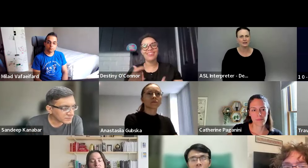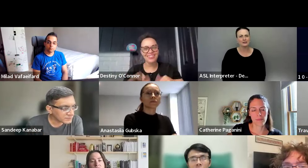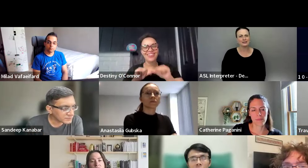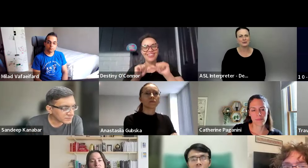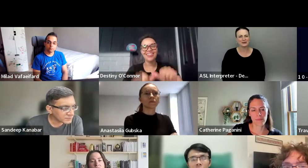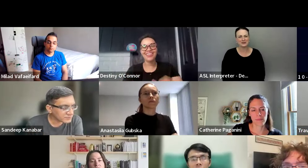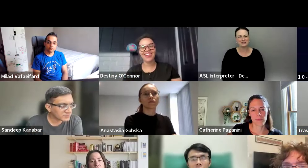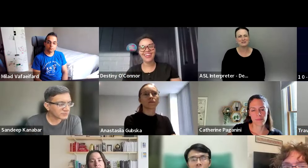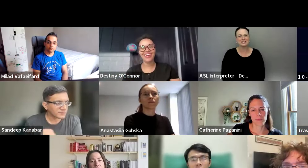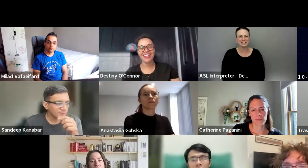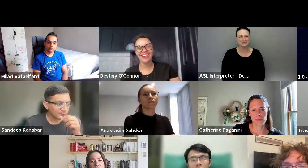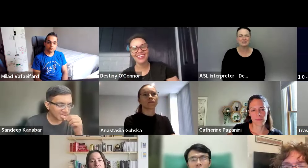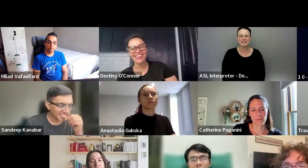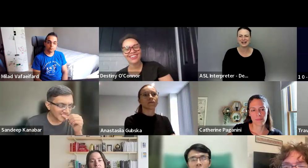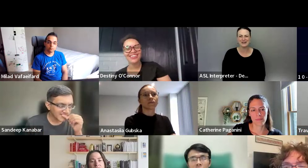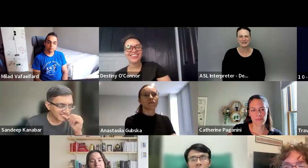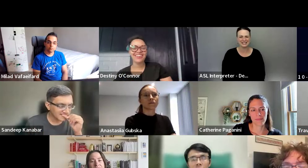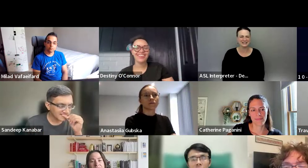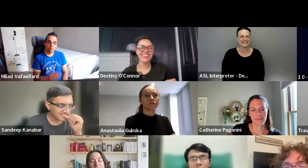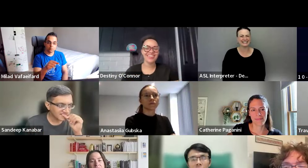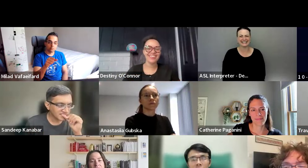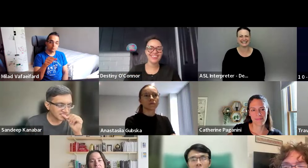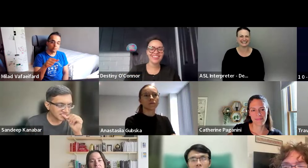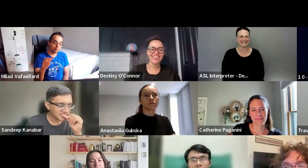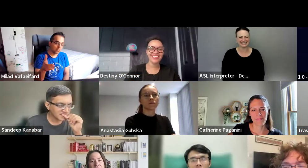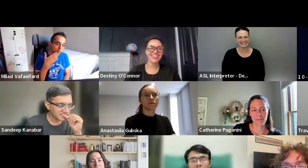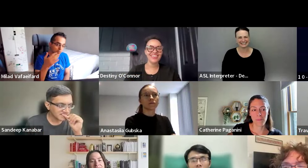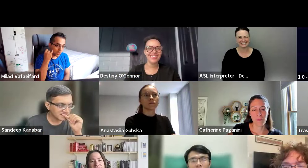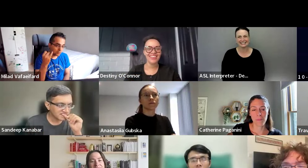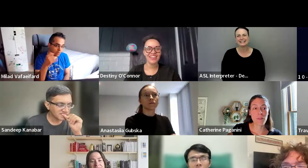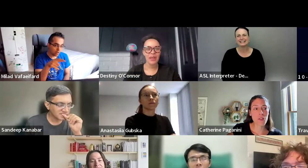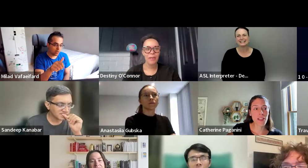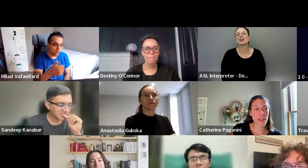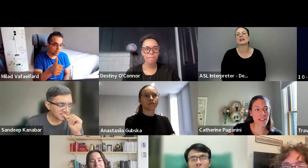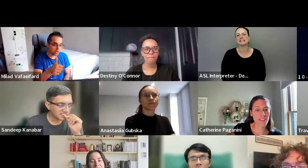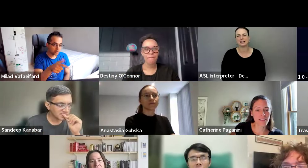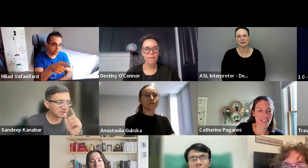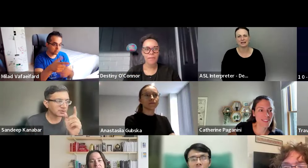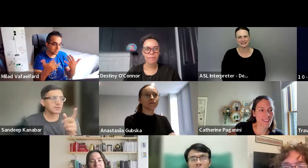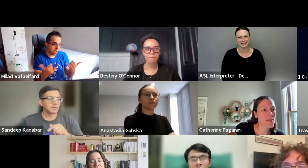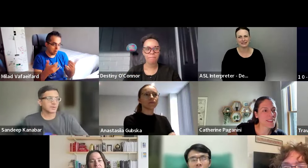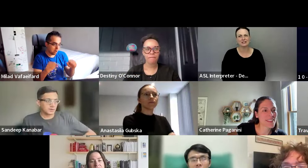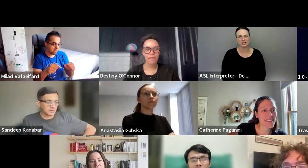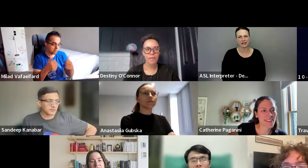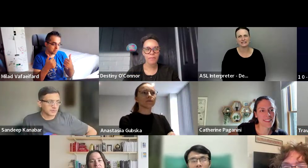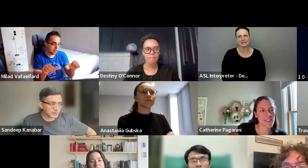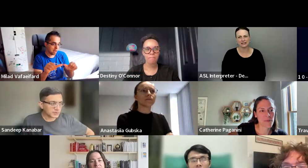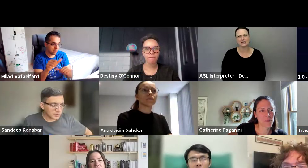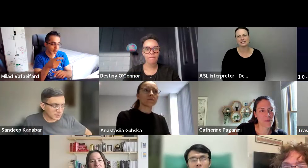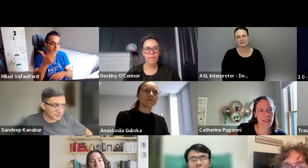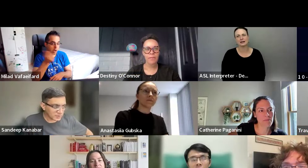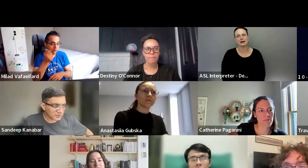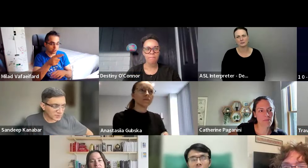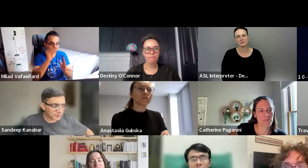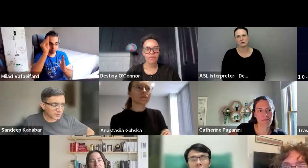mean, we don't want you to be a chicken. We want you to go, want you to do it. Well, if you don't try, you can. I'm a lot of saying that's a good idea,